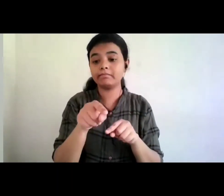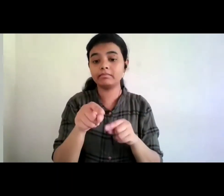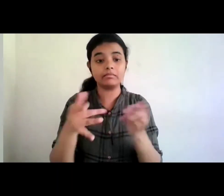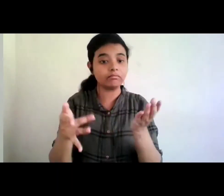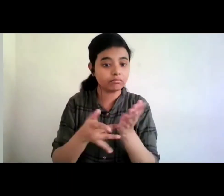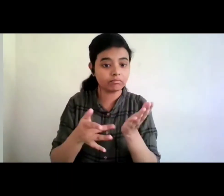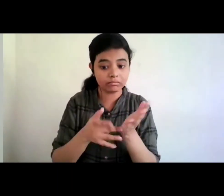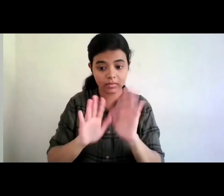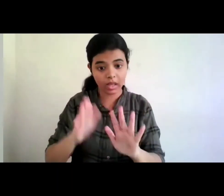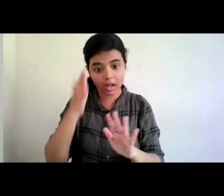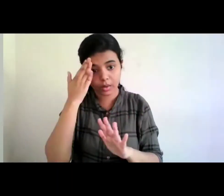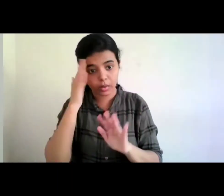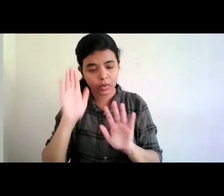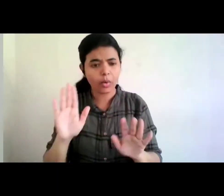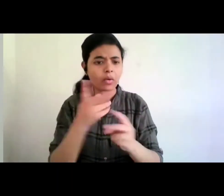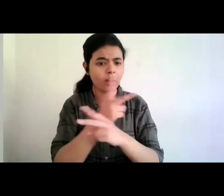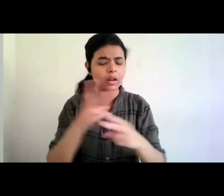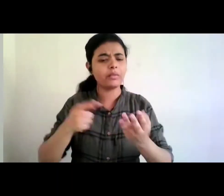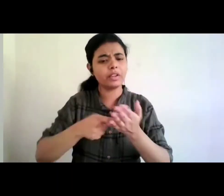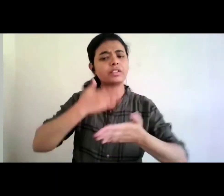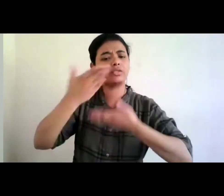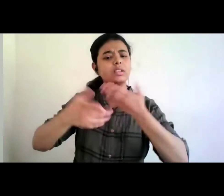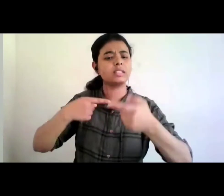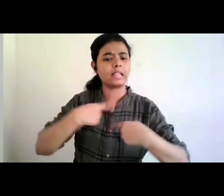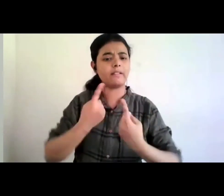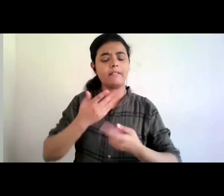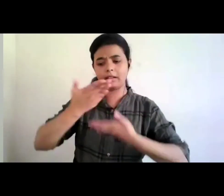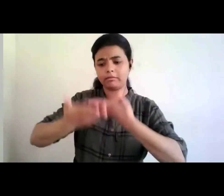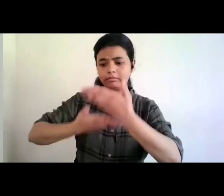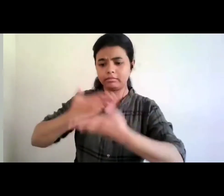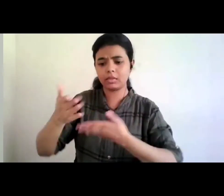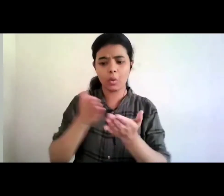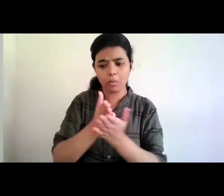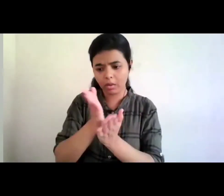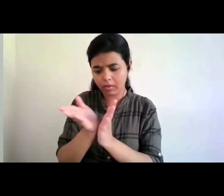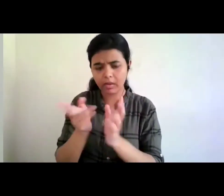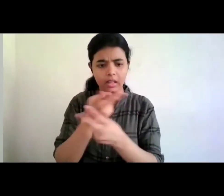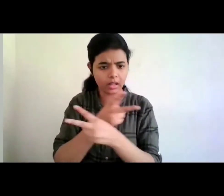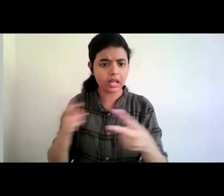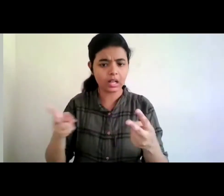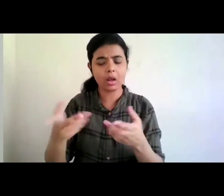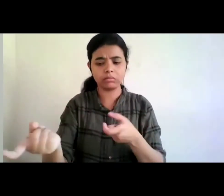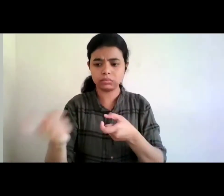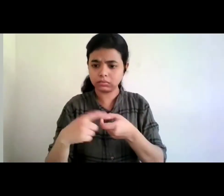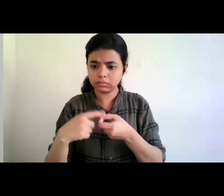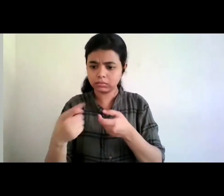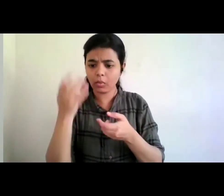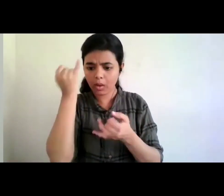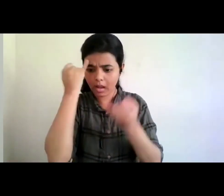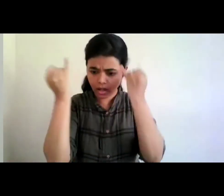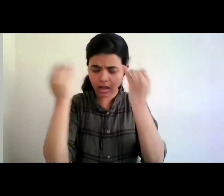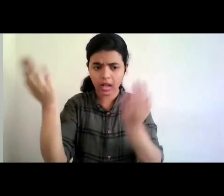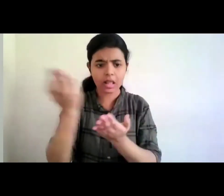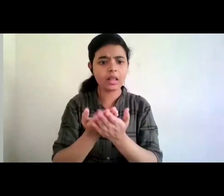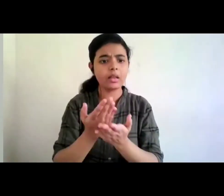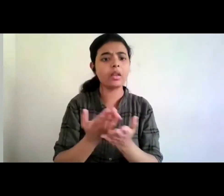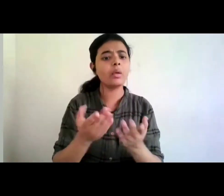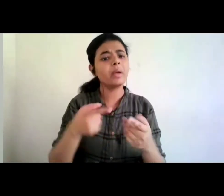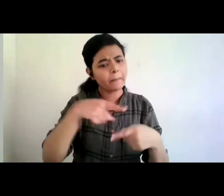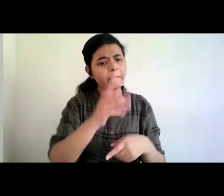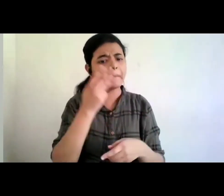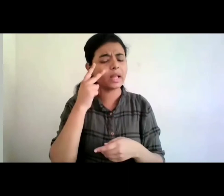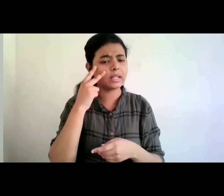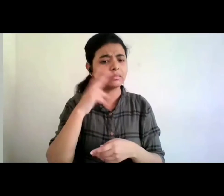sort of train you we can provide you with uh methods of how you can contribute even persons with blindness themselves